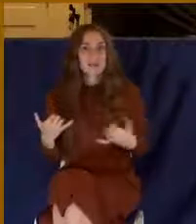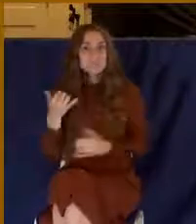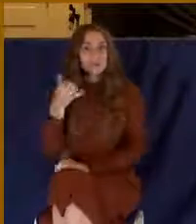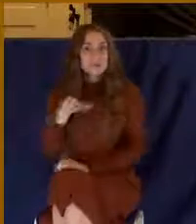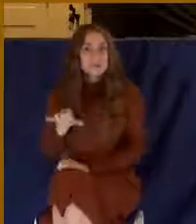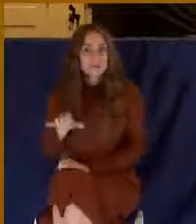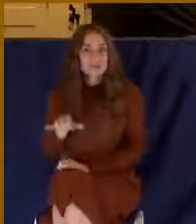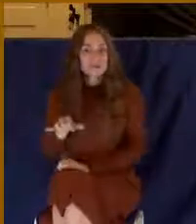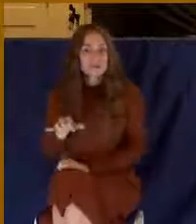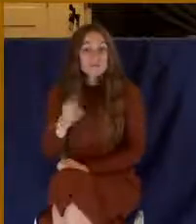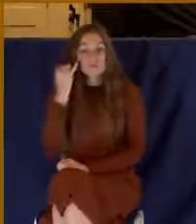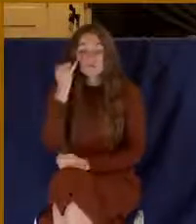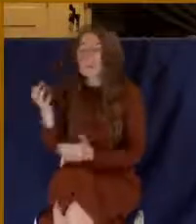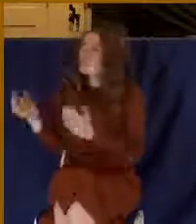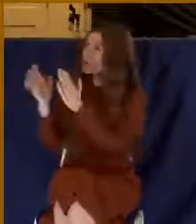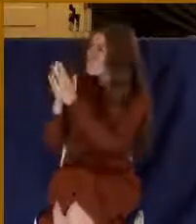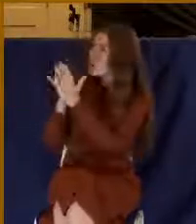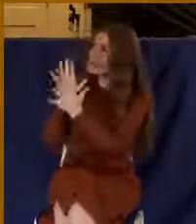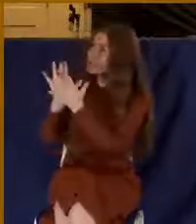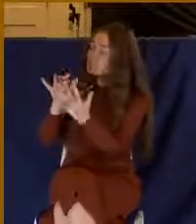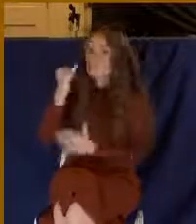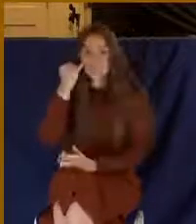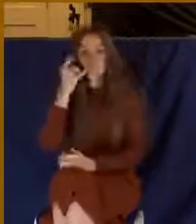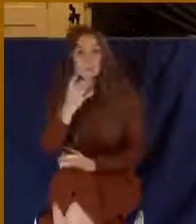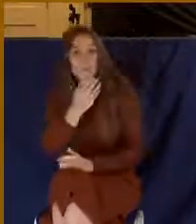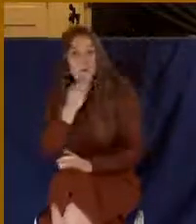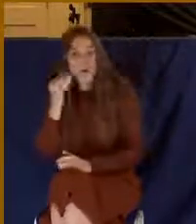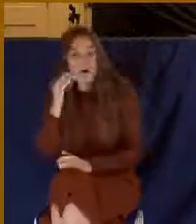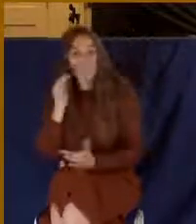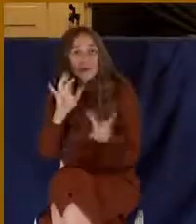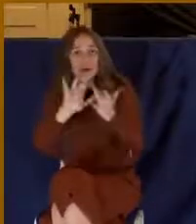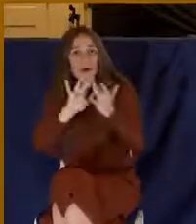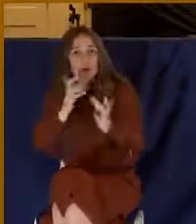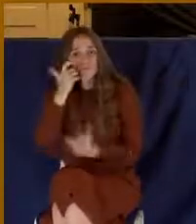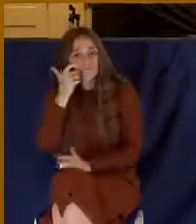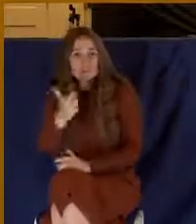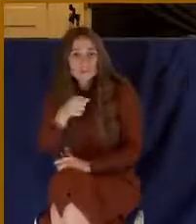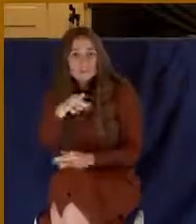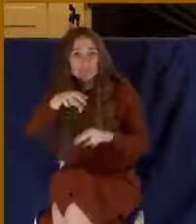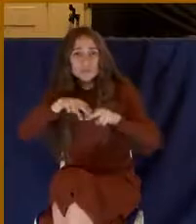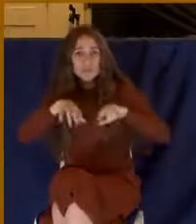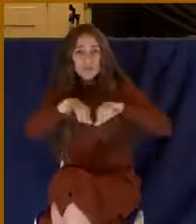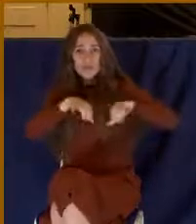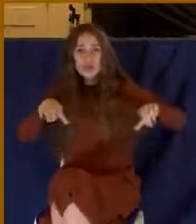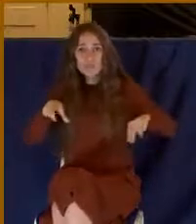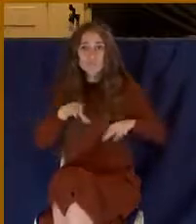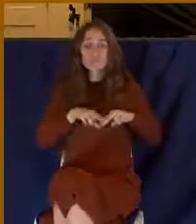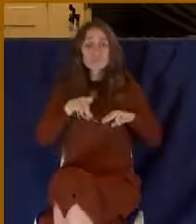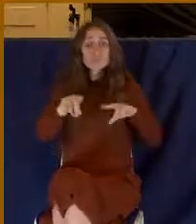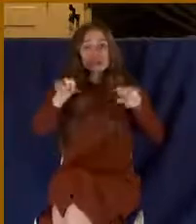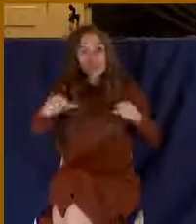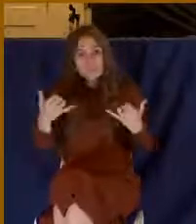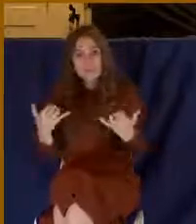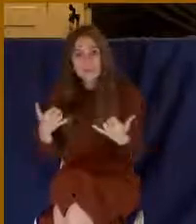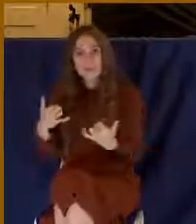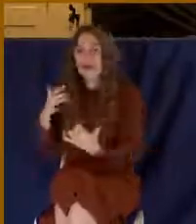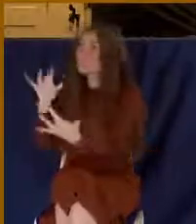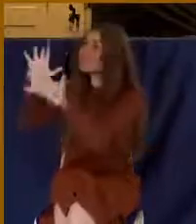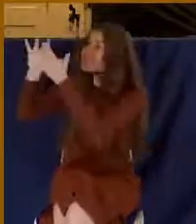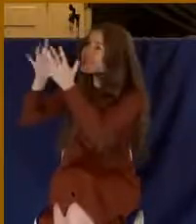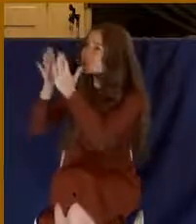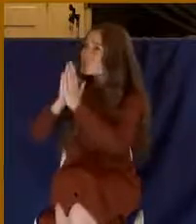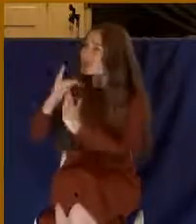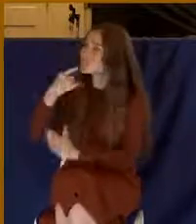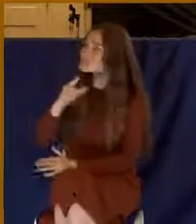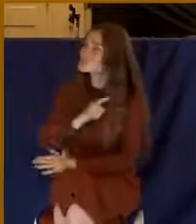reaching out in prayer. If you're listening to me live stream in your home and sitting on a couch, you can do it right where you are. You can reach out in prayer and say,